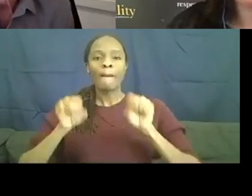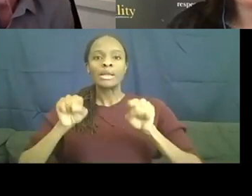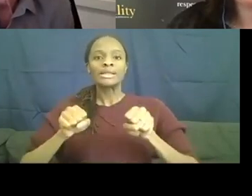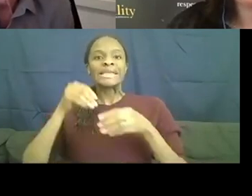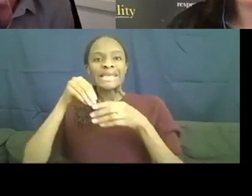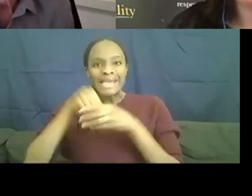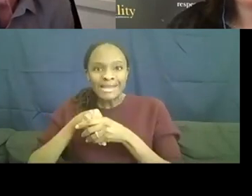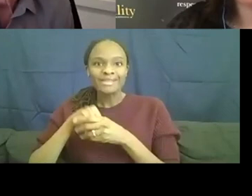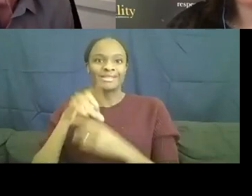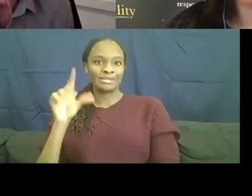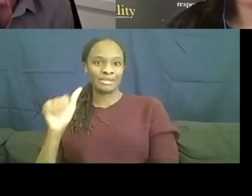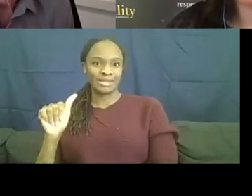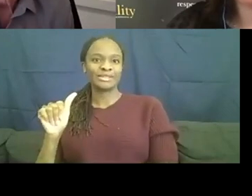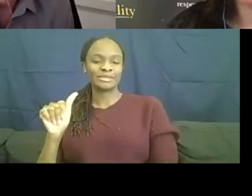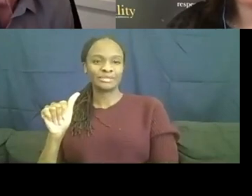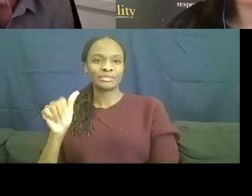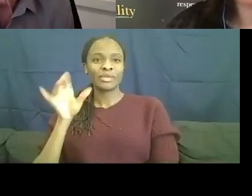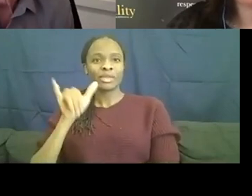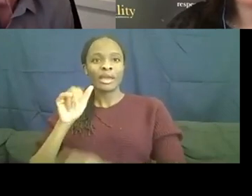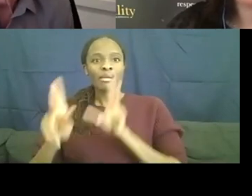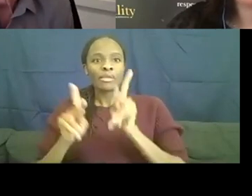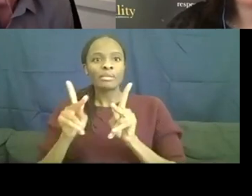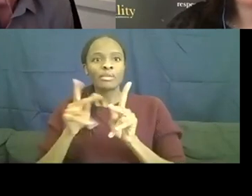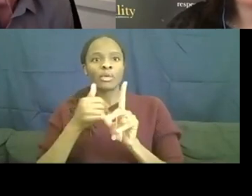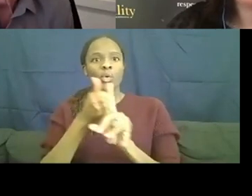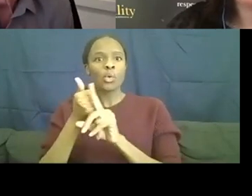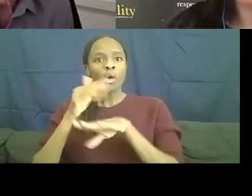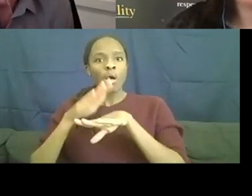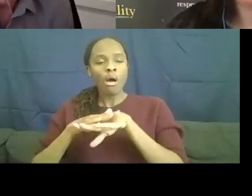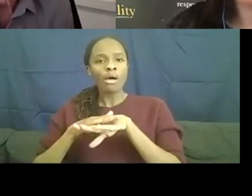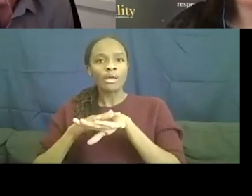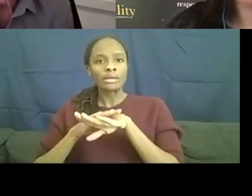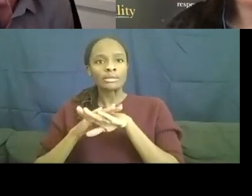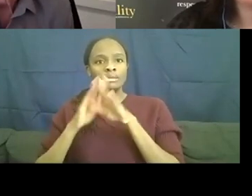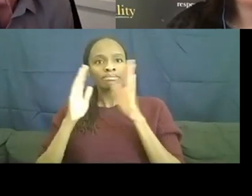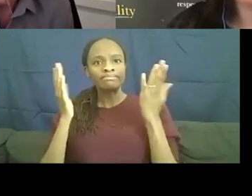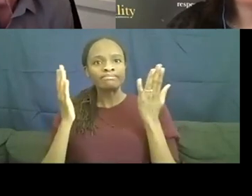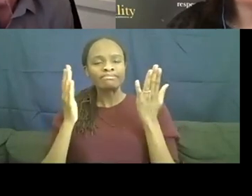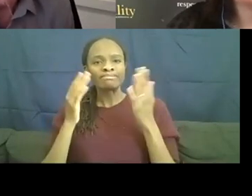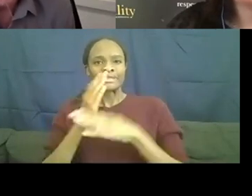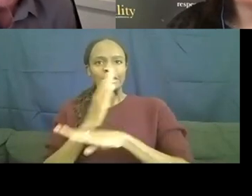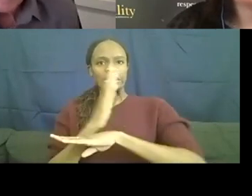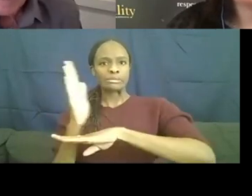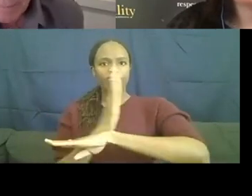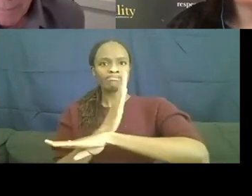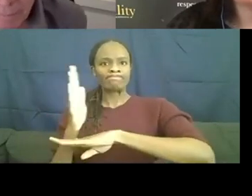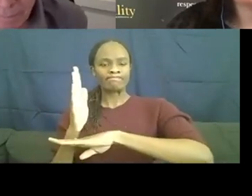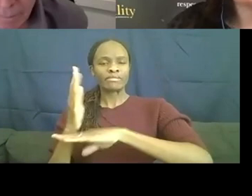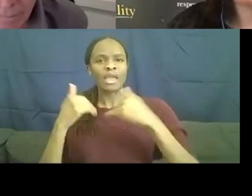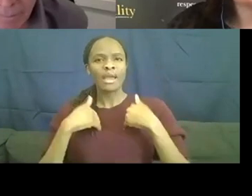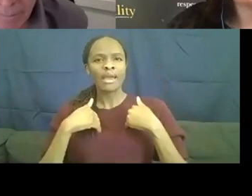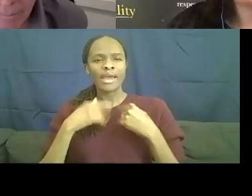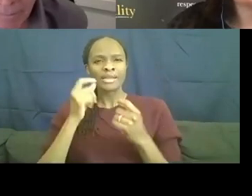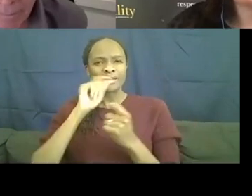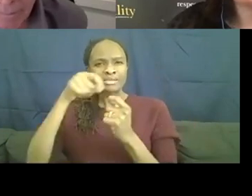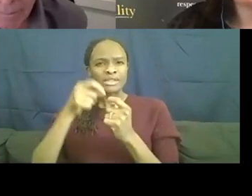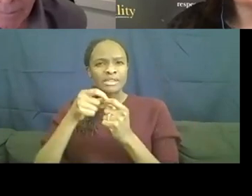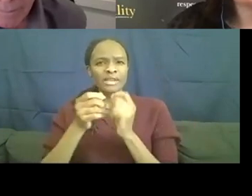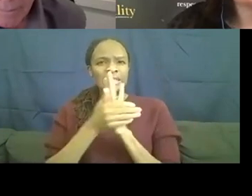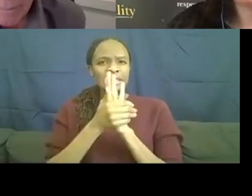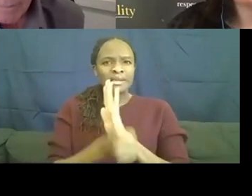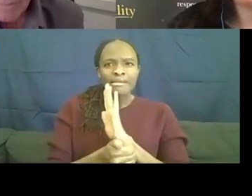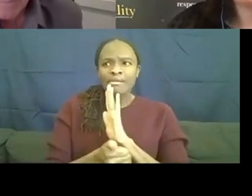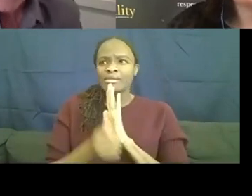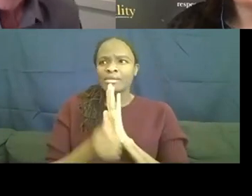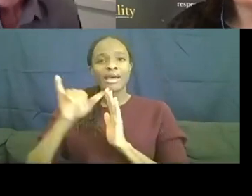That people that were on the spectrum had certain skills and talents that other people didn't have, and we wanted